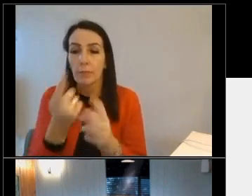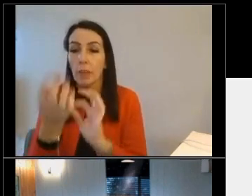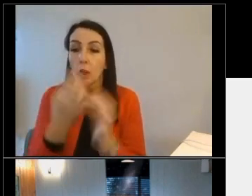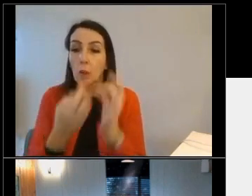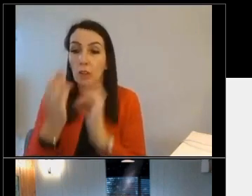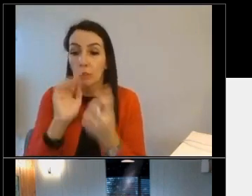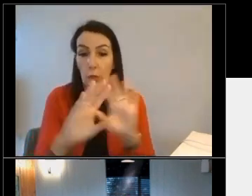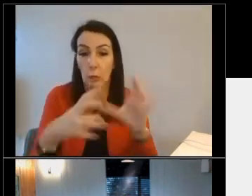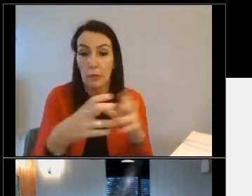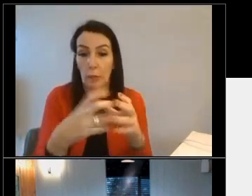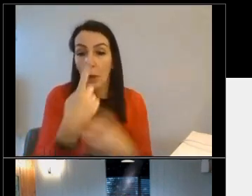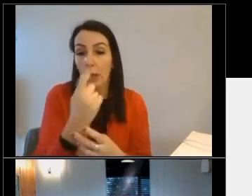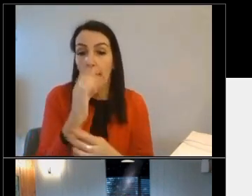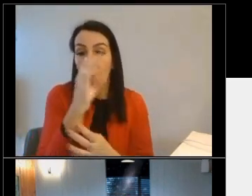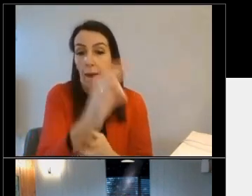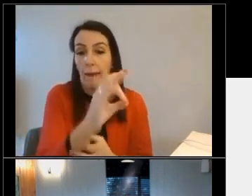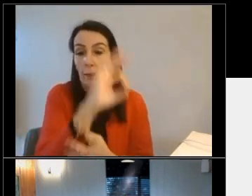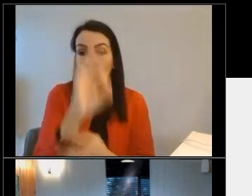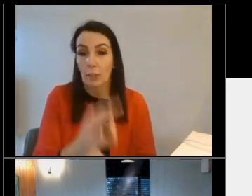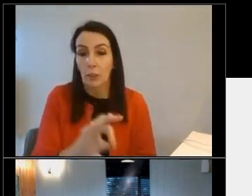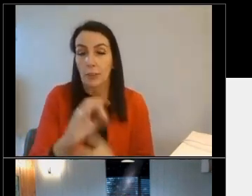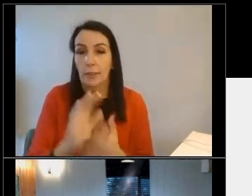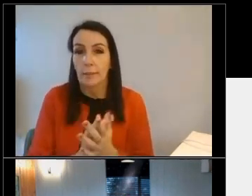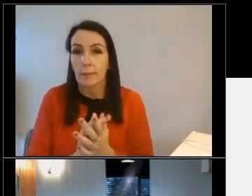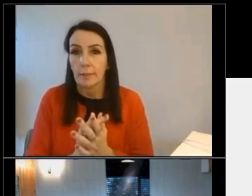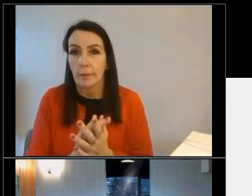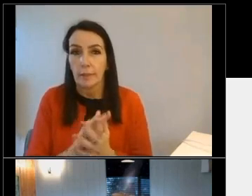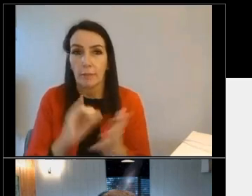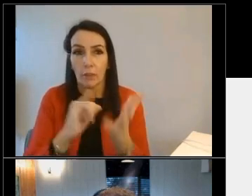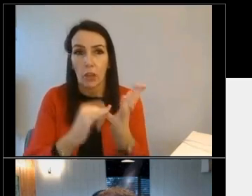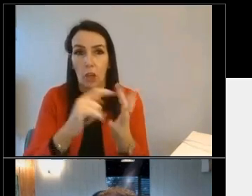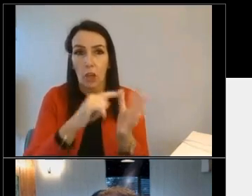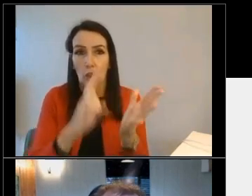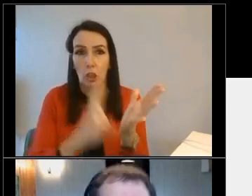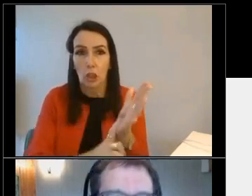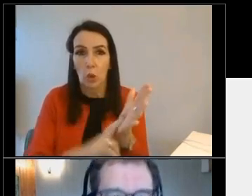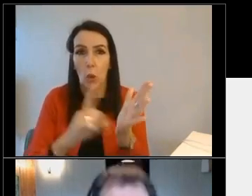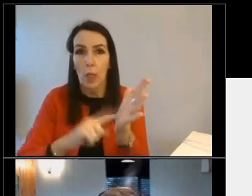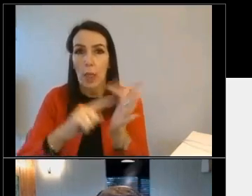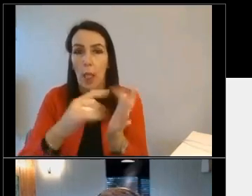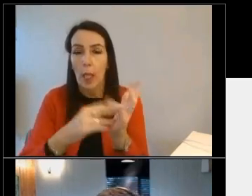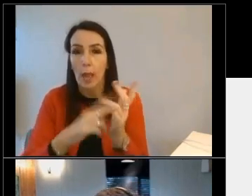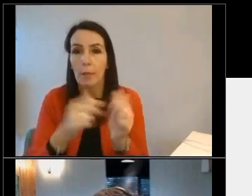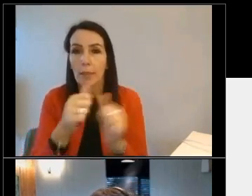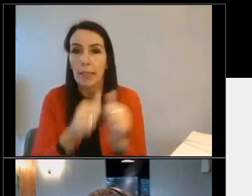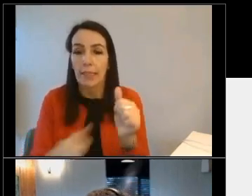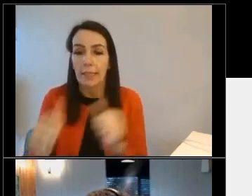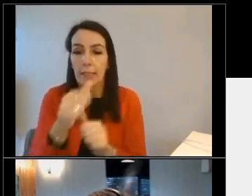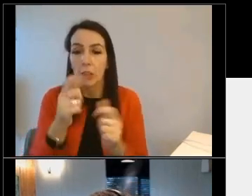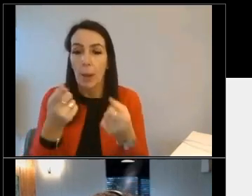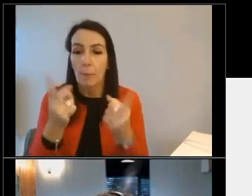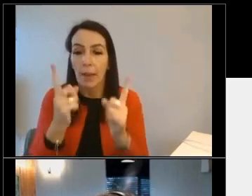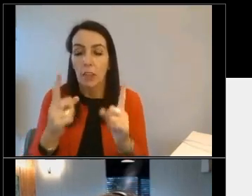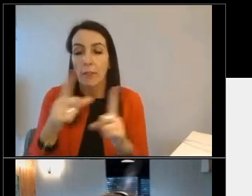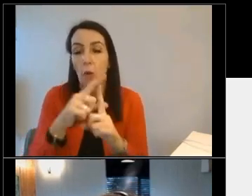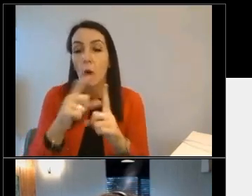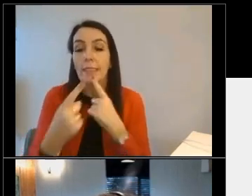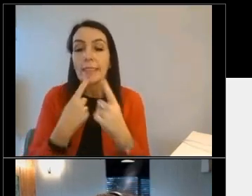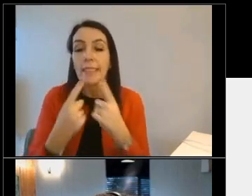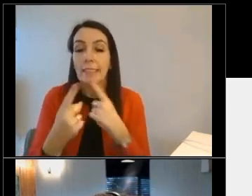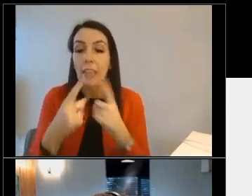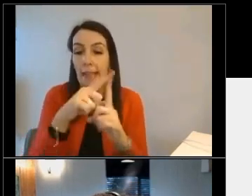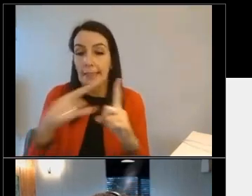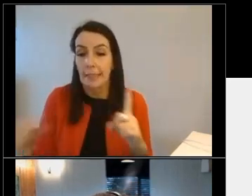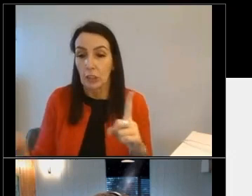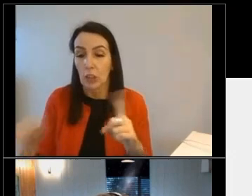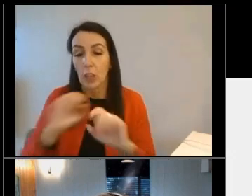capabilities. I'd like to start by introducing Sean Lemon, our Senior Manager for Data and Digital, who will kick off proceedings with an overview